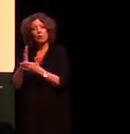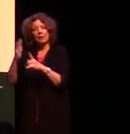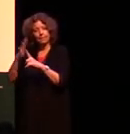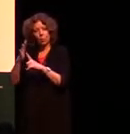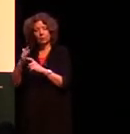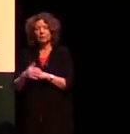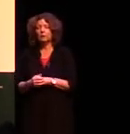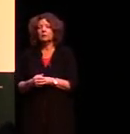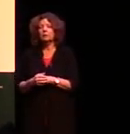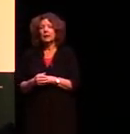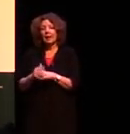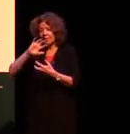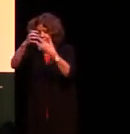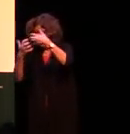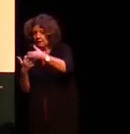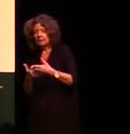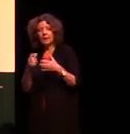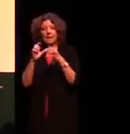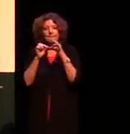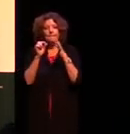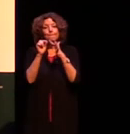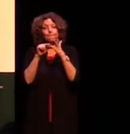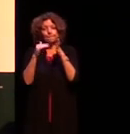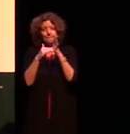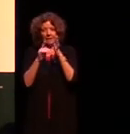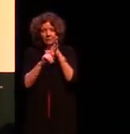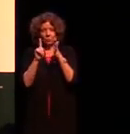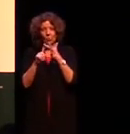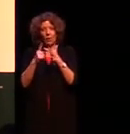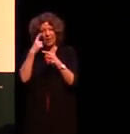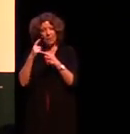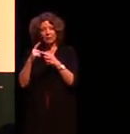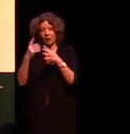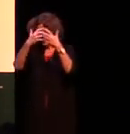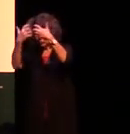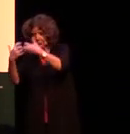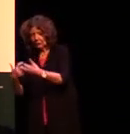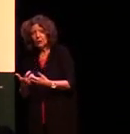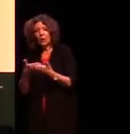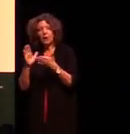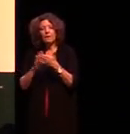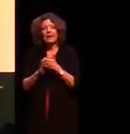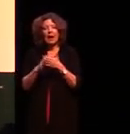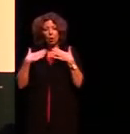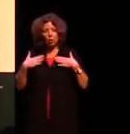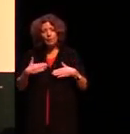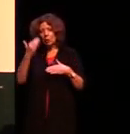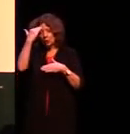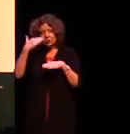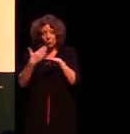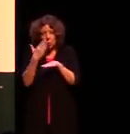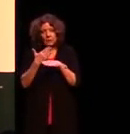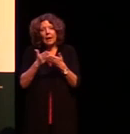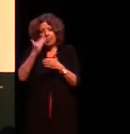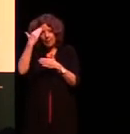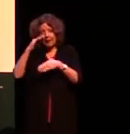pieces in the puzzle that we're trying to complete of how human cognition works how the brain